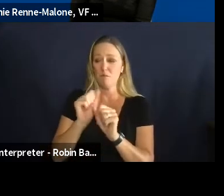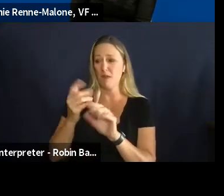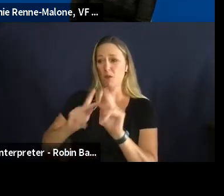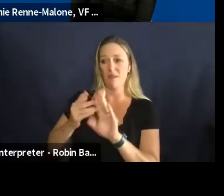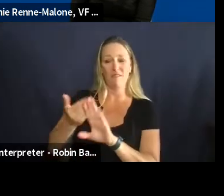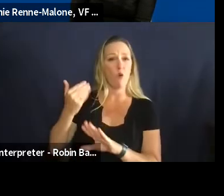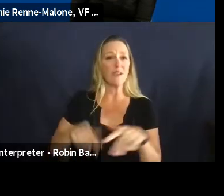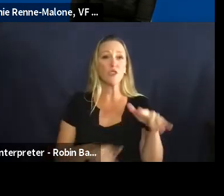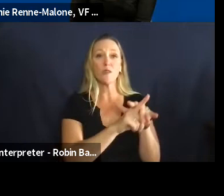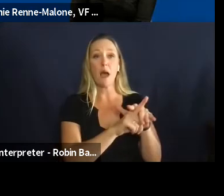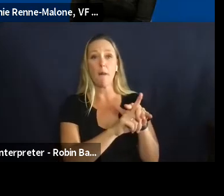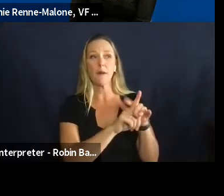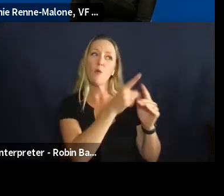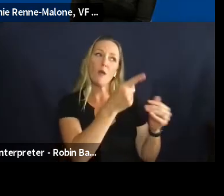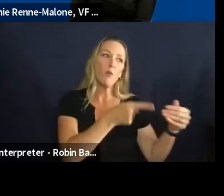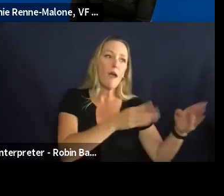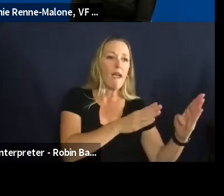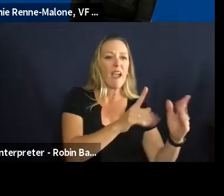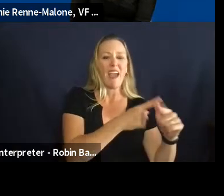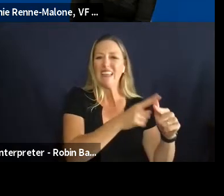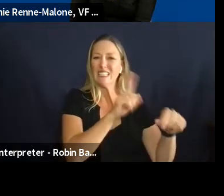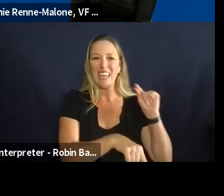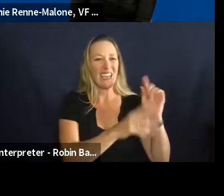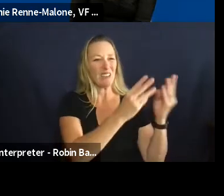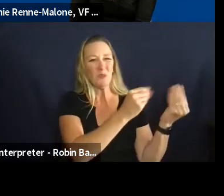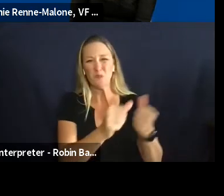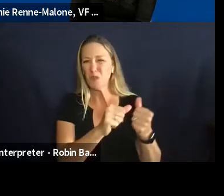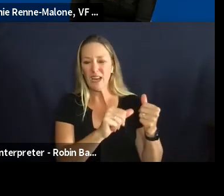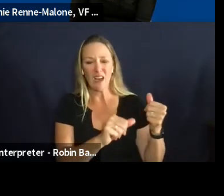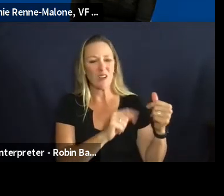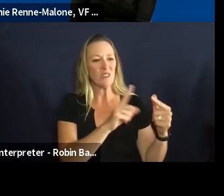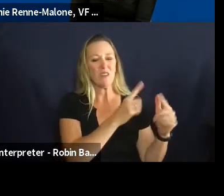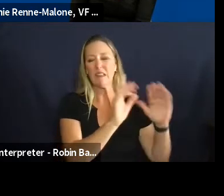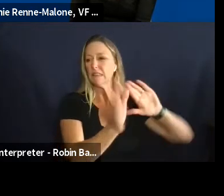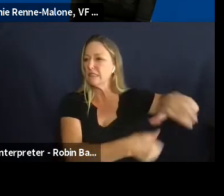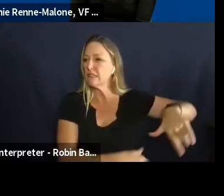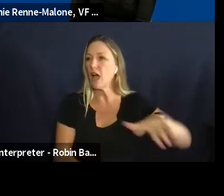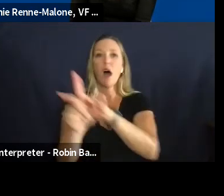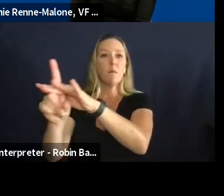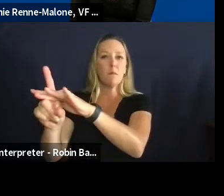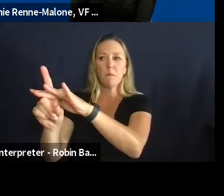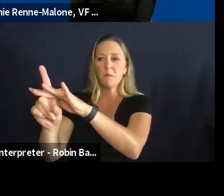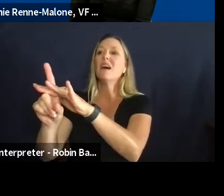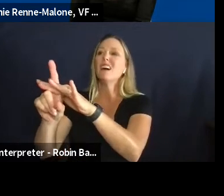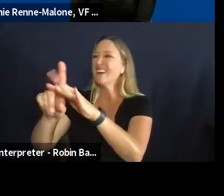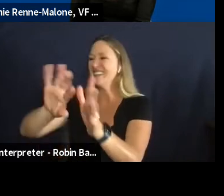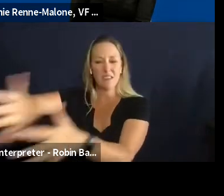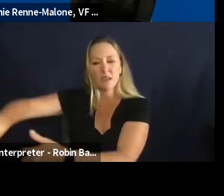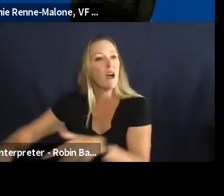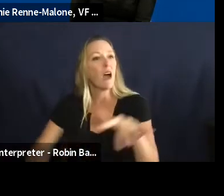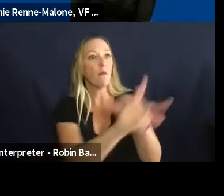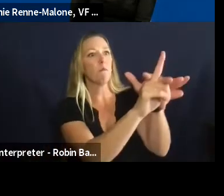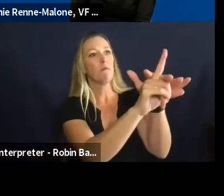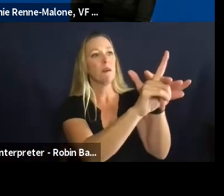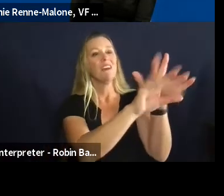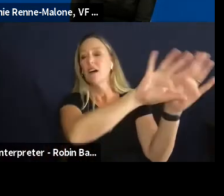had to move on and then it's shown up again and then it's shown up again and then it's shown up again and at some point it's going to stick and i know that's easy for me